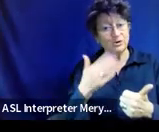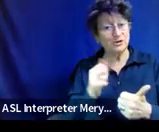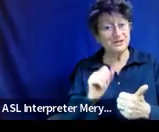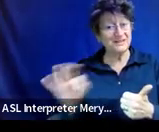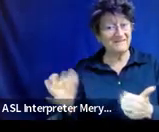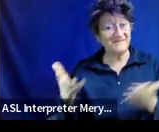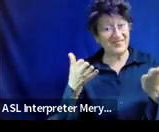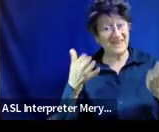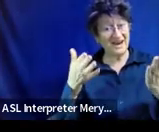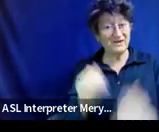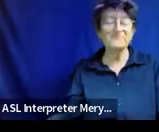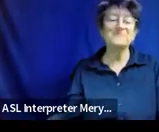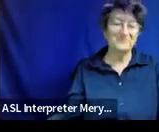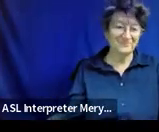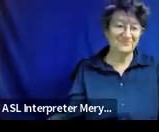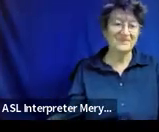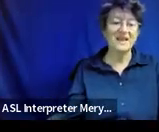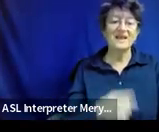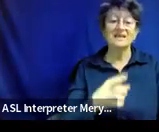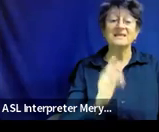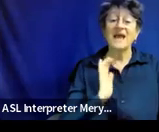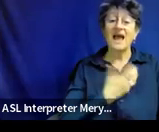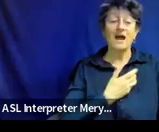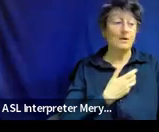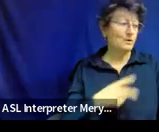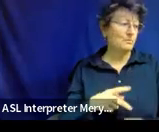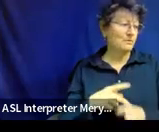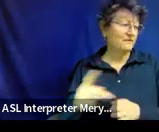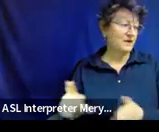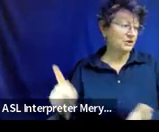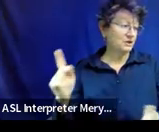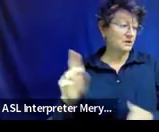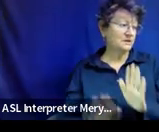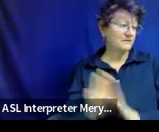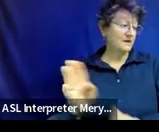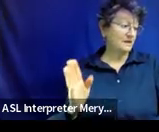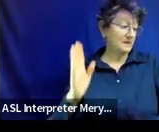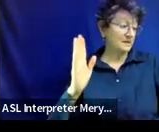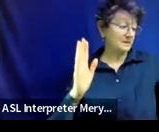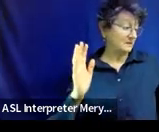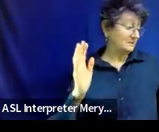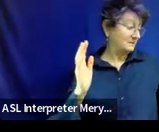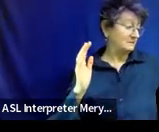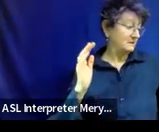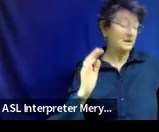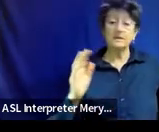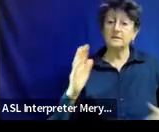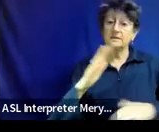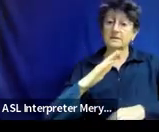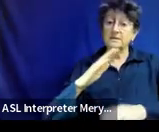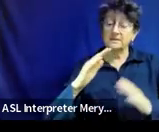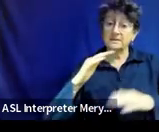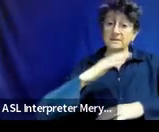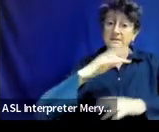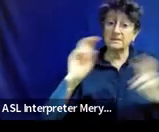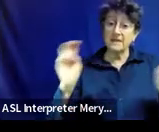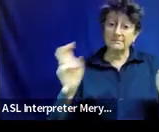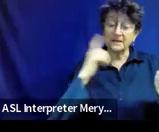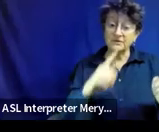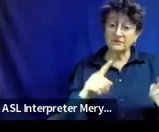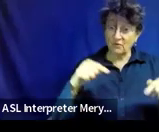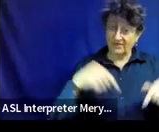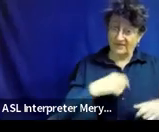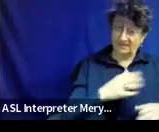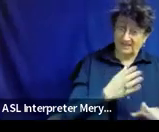These are our professional development topics that we did in 2324. These are the ones that have already been completed at the beginning or